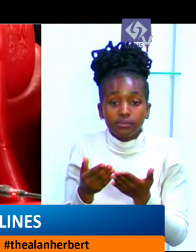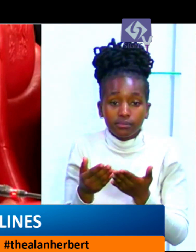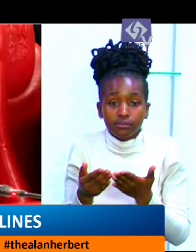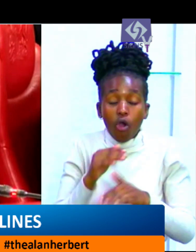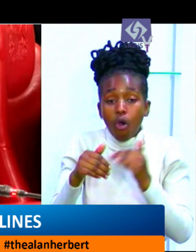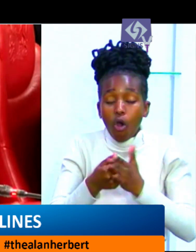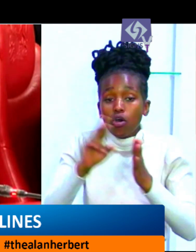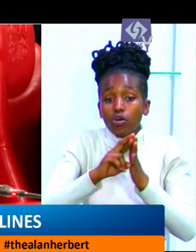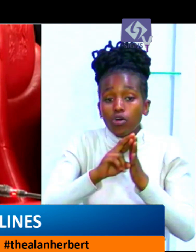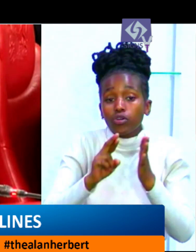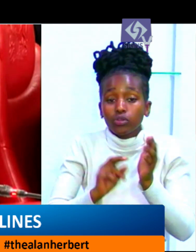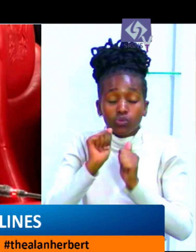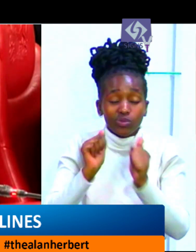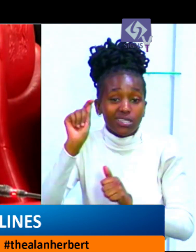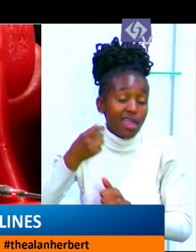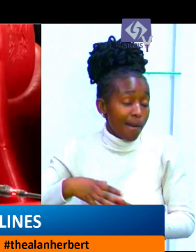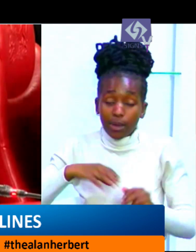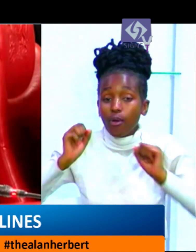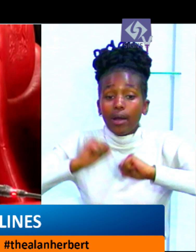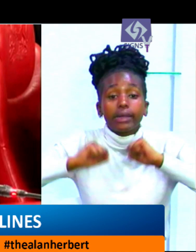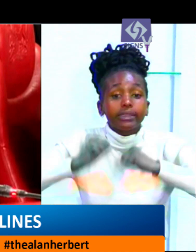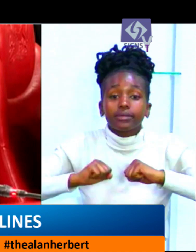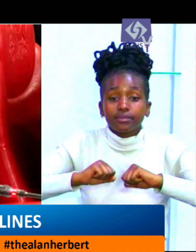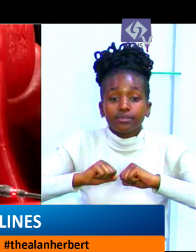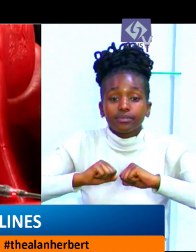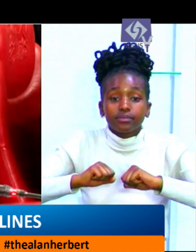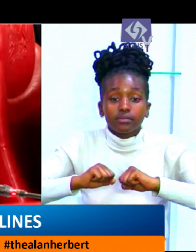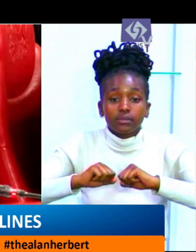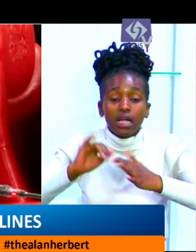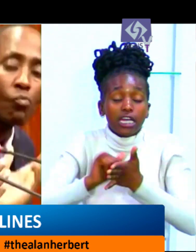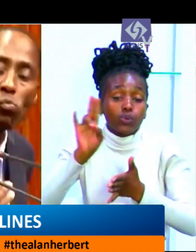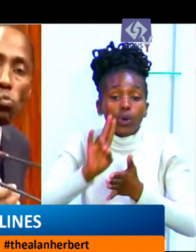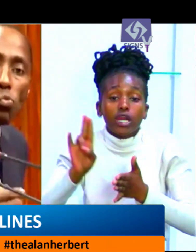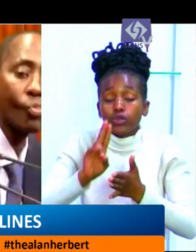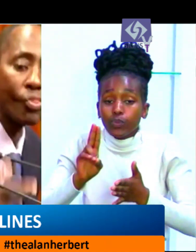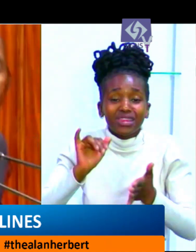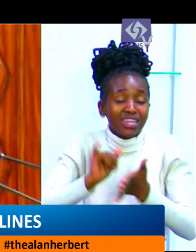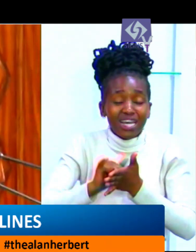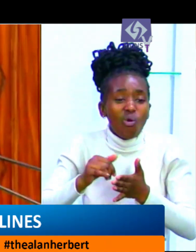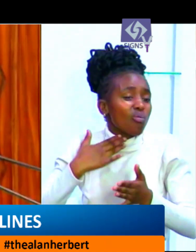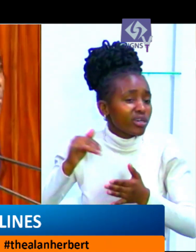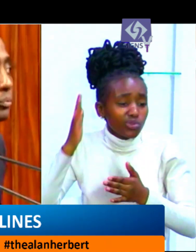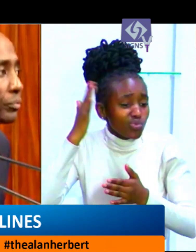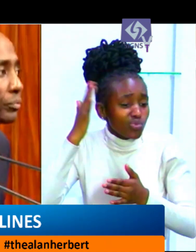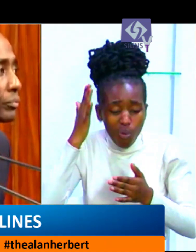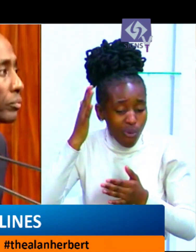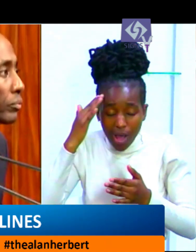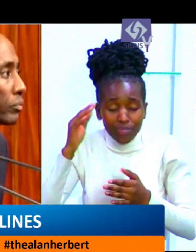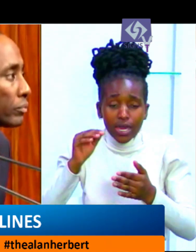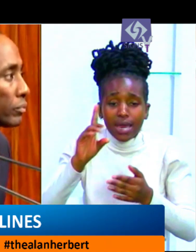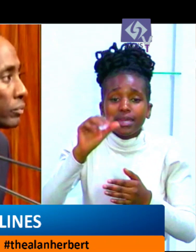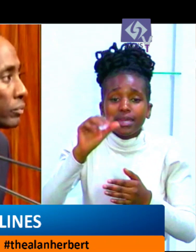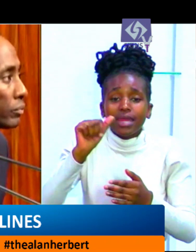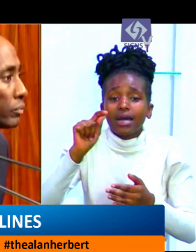is not that of kenya kwanzaa or azimula we've also received